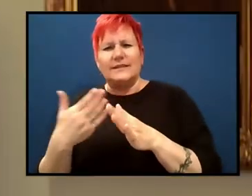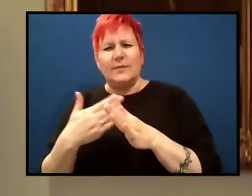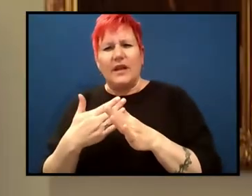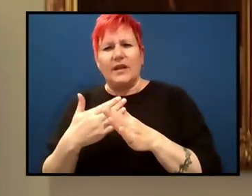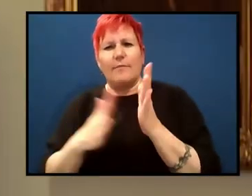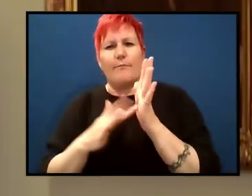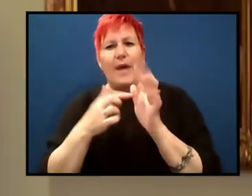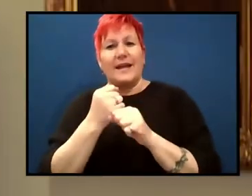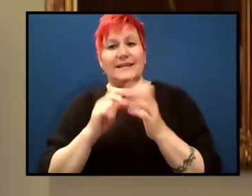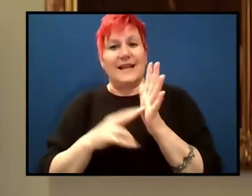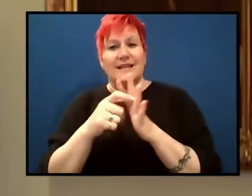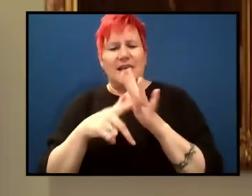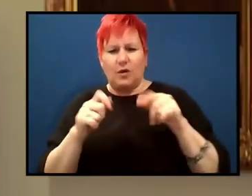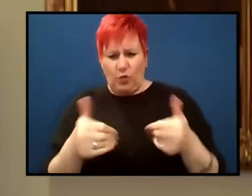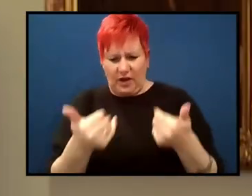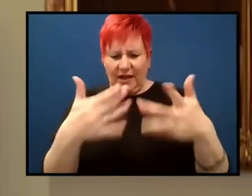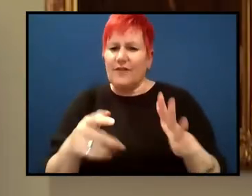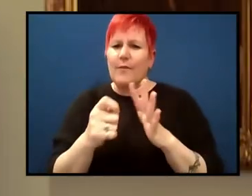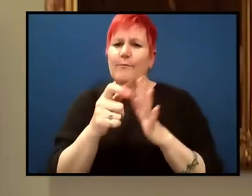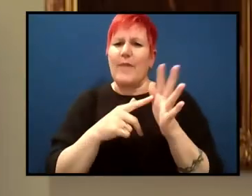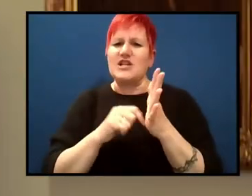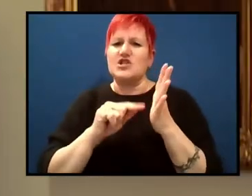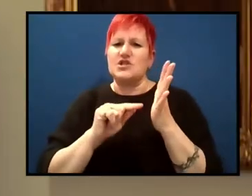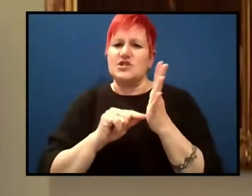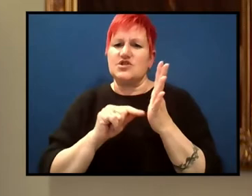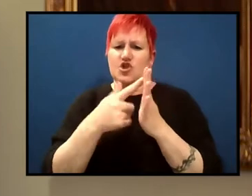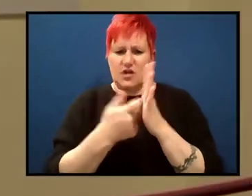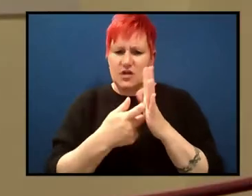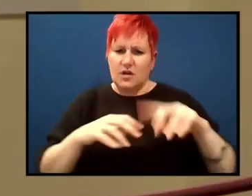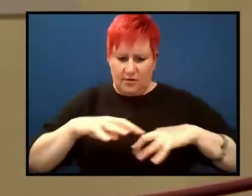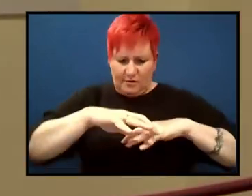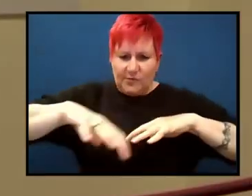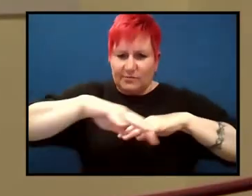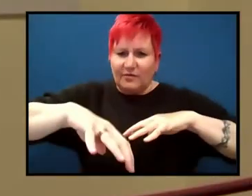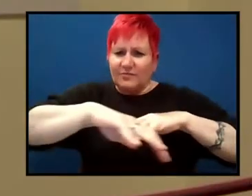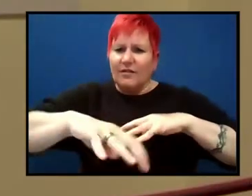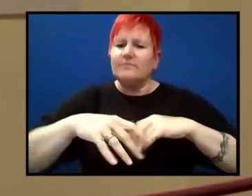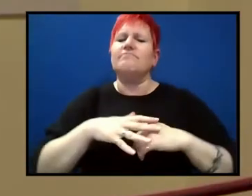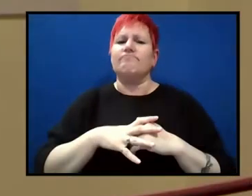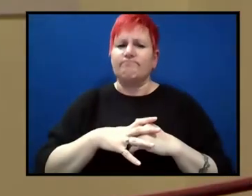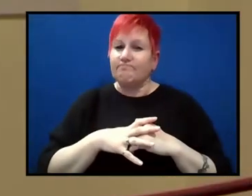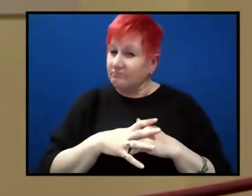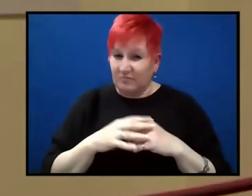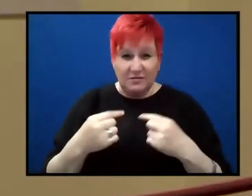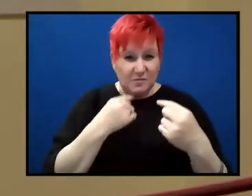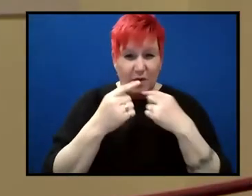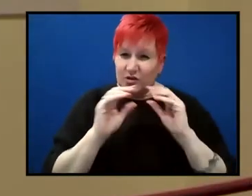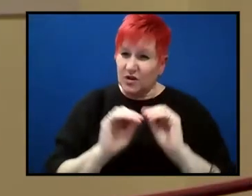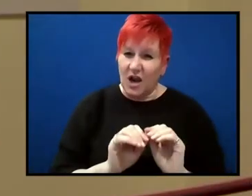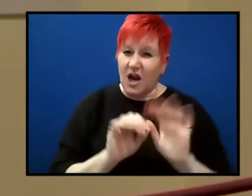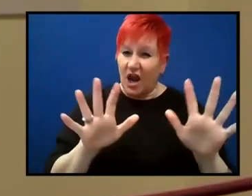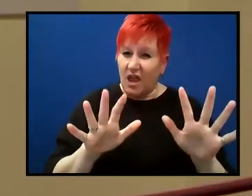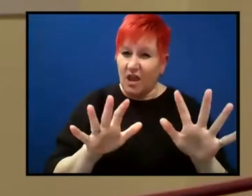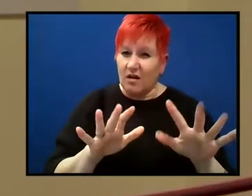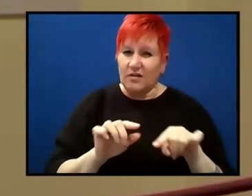And that explained it so beautifully. And it meant that the floor of the